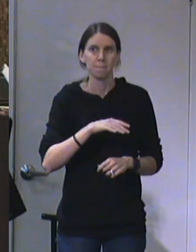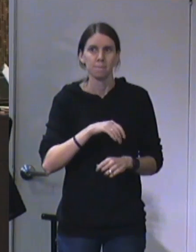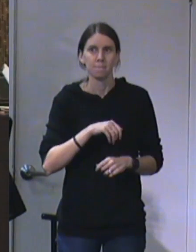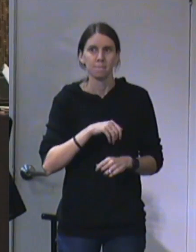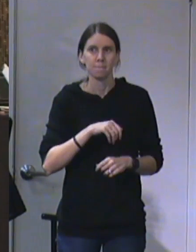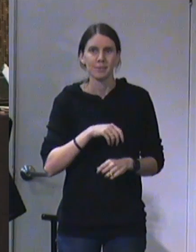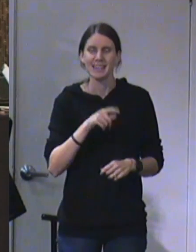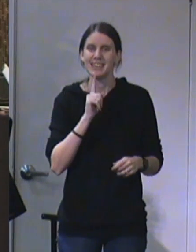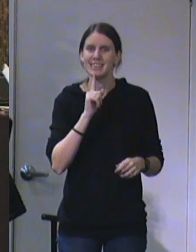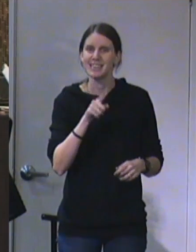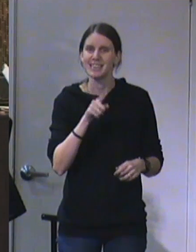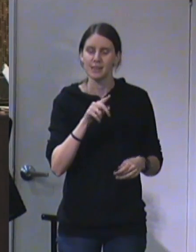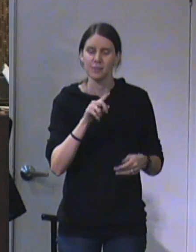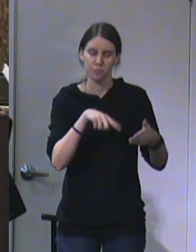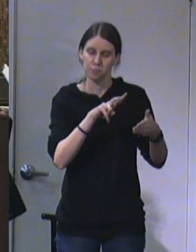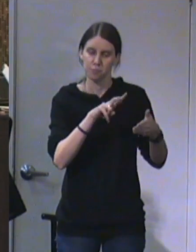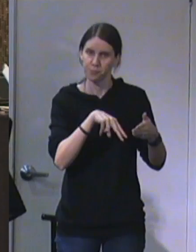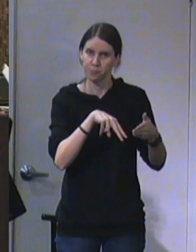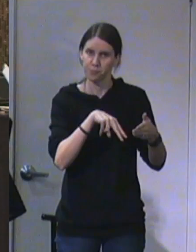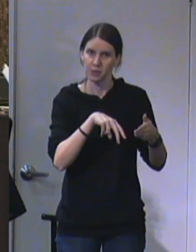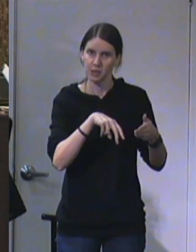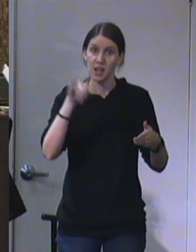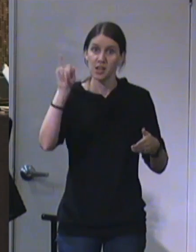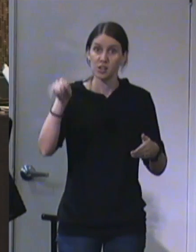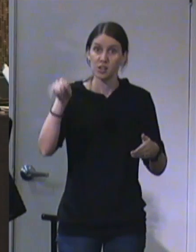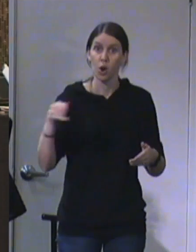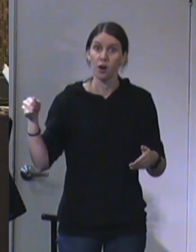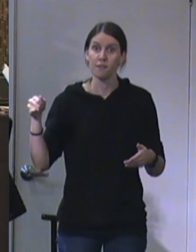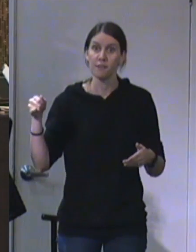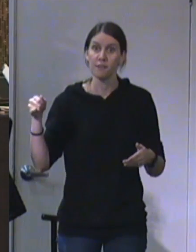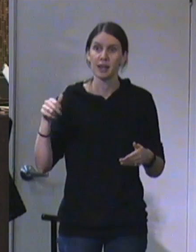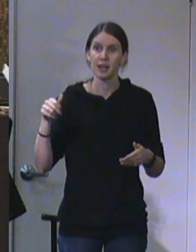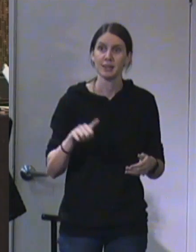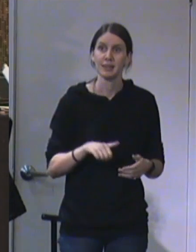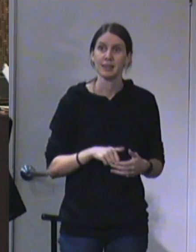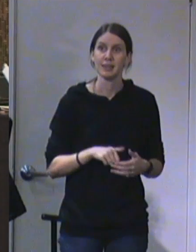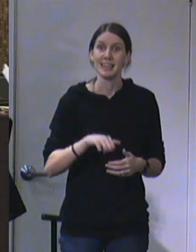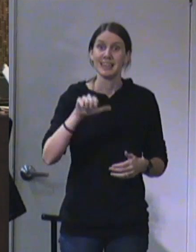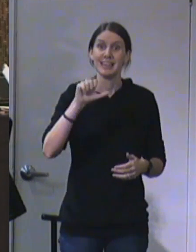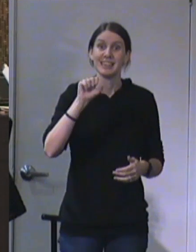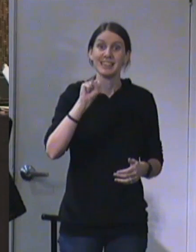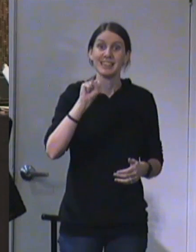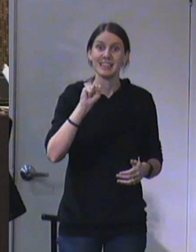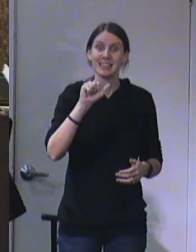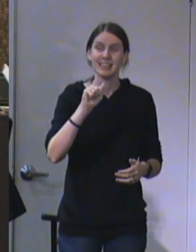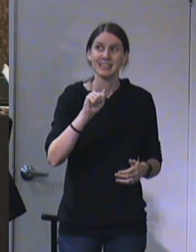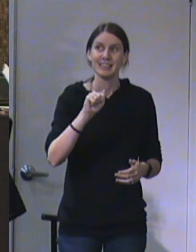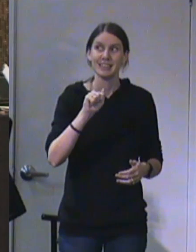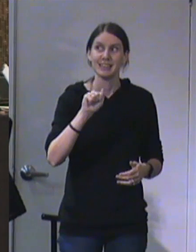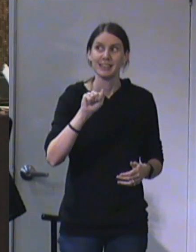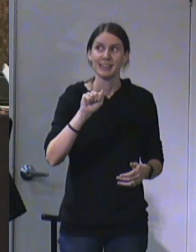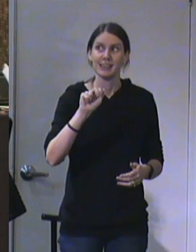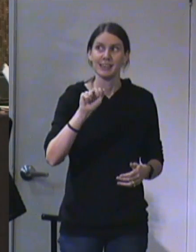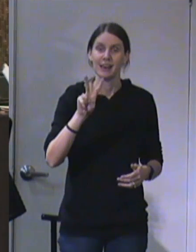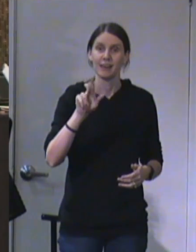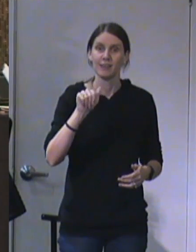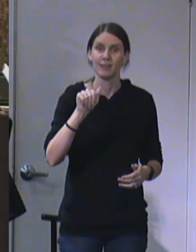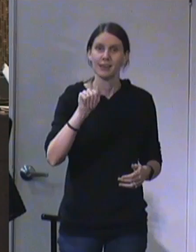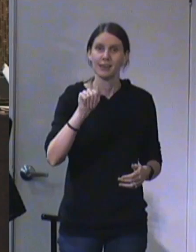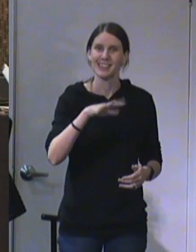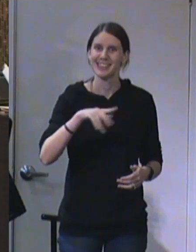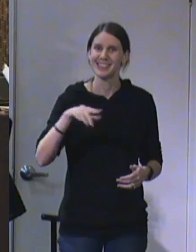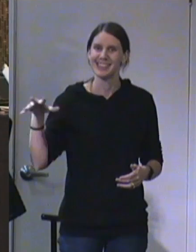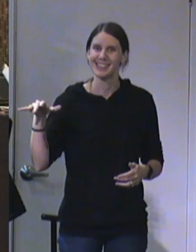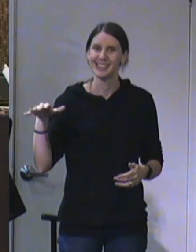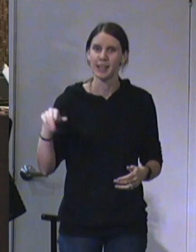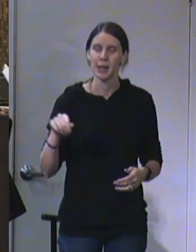that Jehovah Saba, Jehovah the Lord of the hosts.